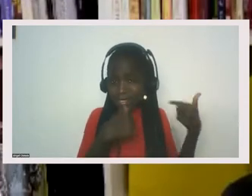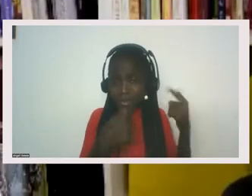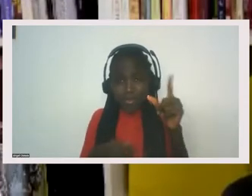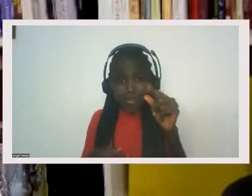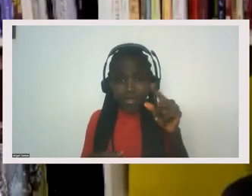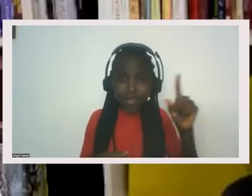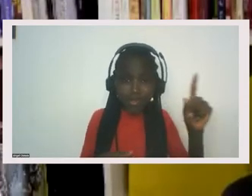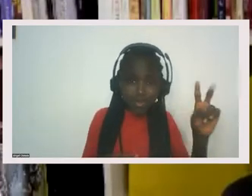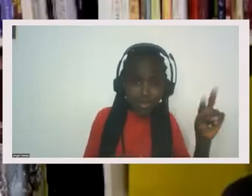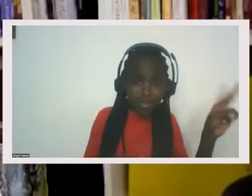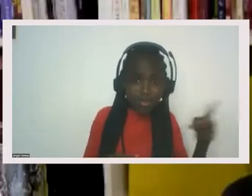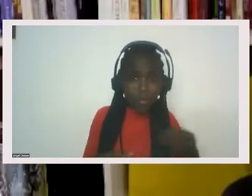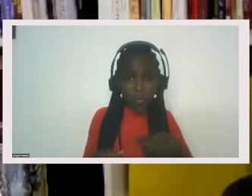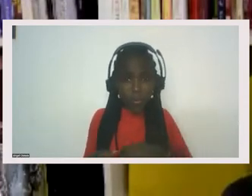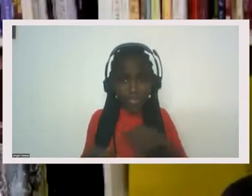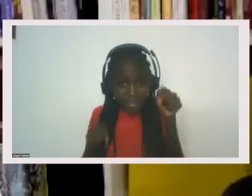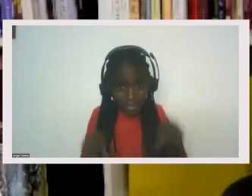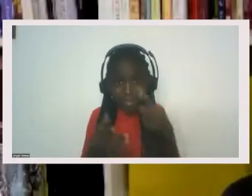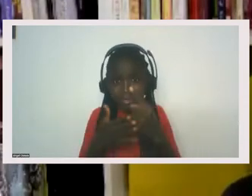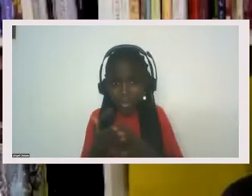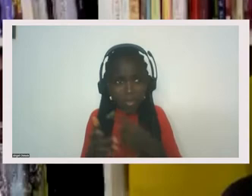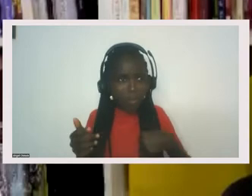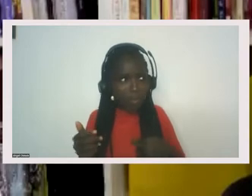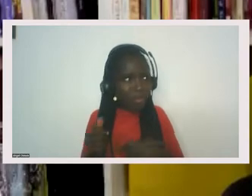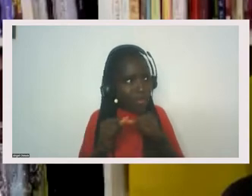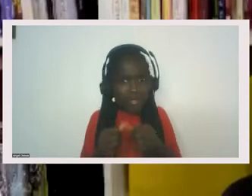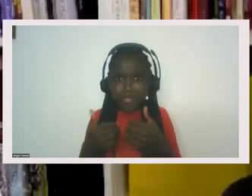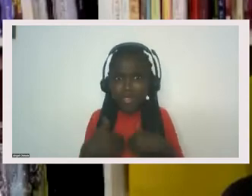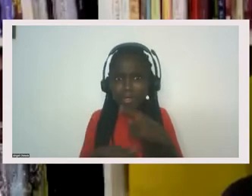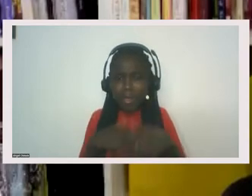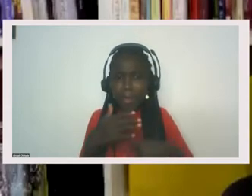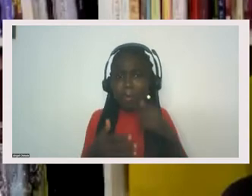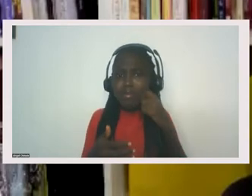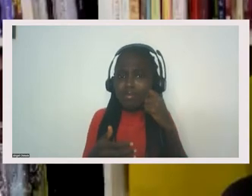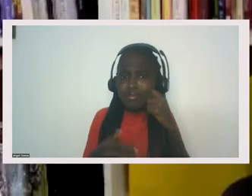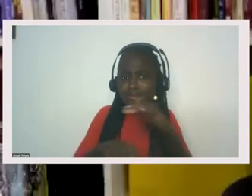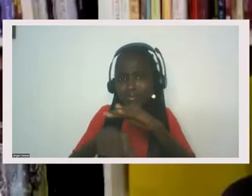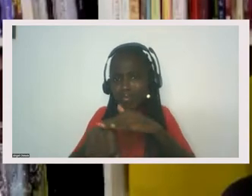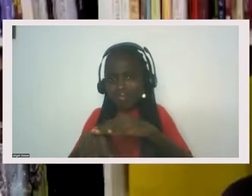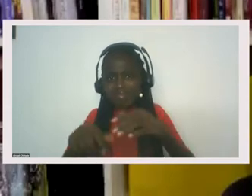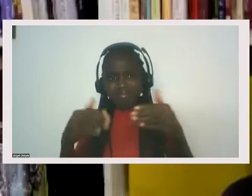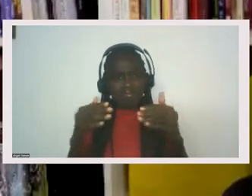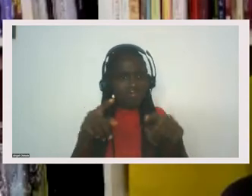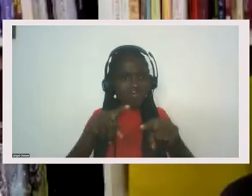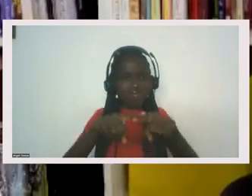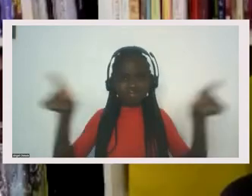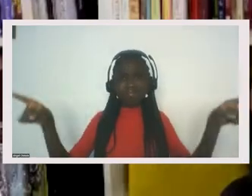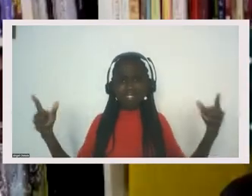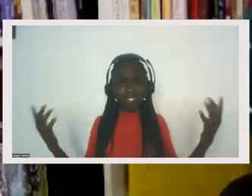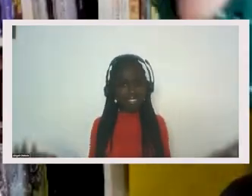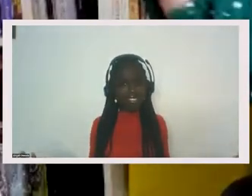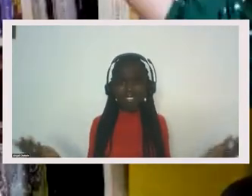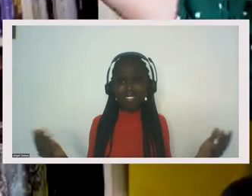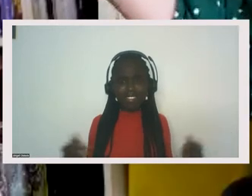black and brown lives that we had in the early 1900s, there's something wrong with the picture. And so for me,